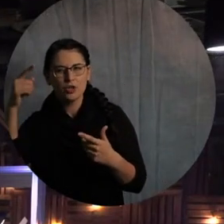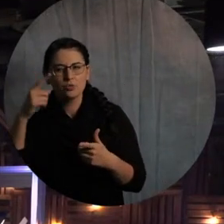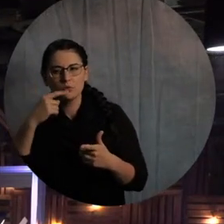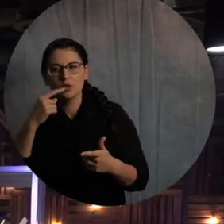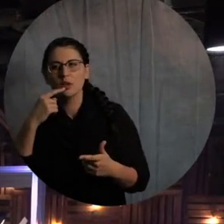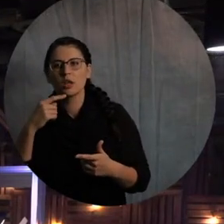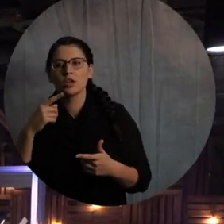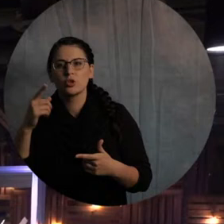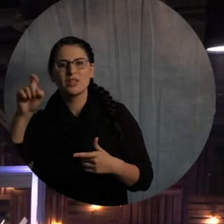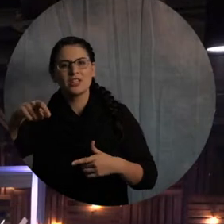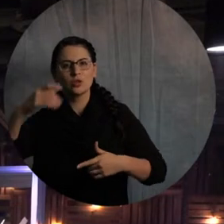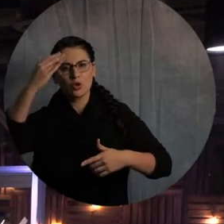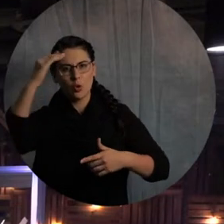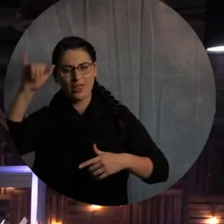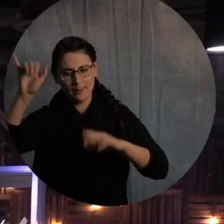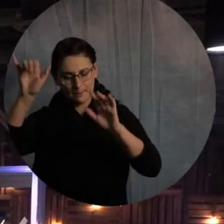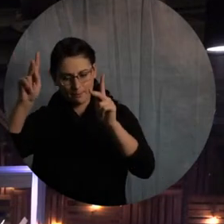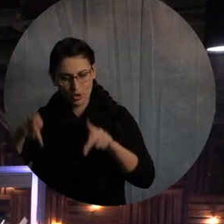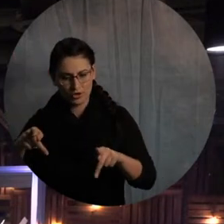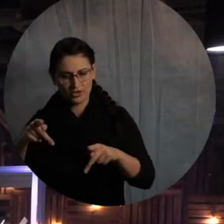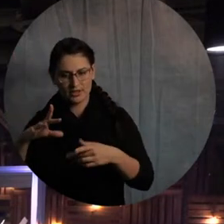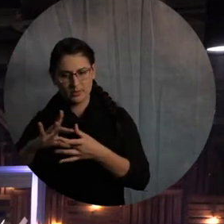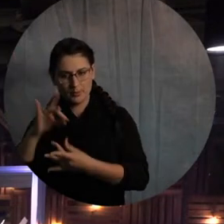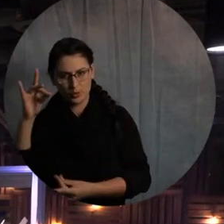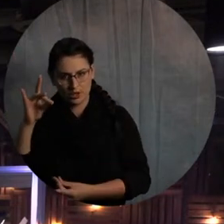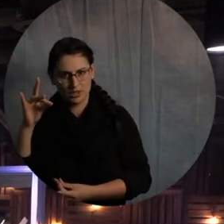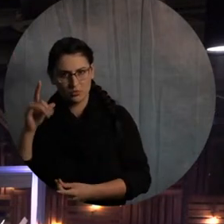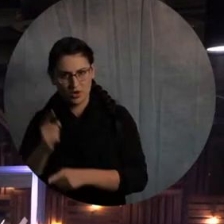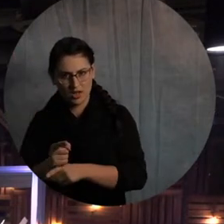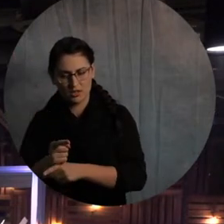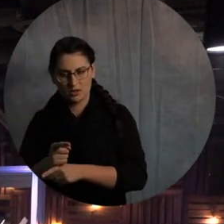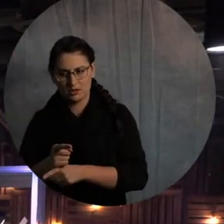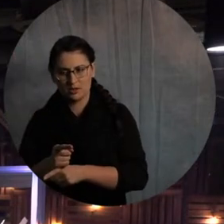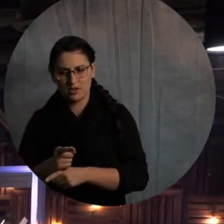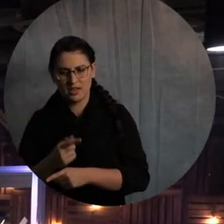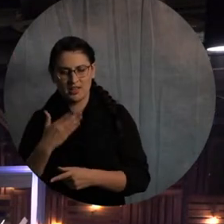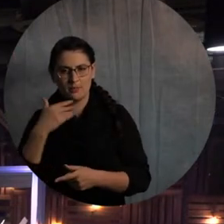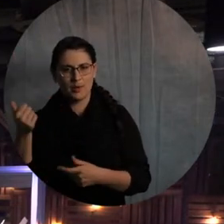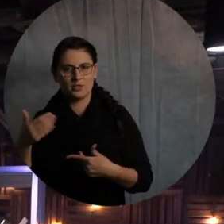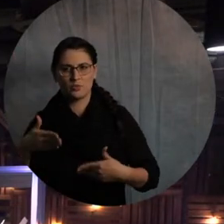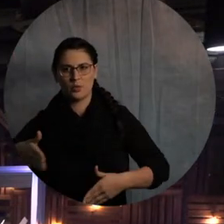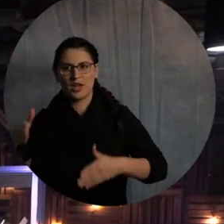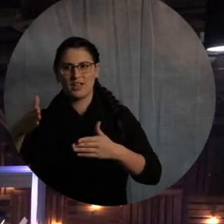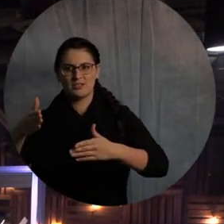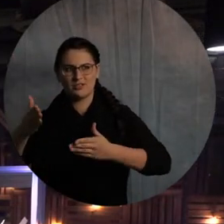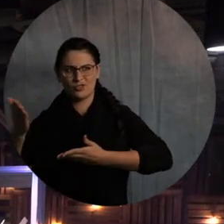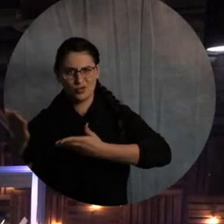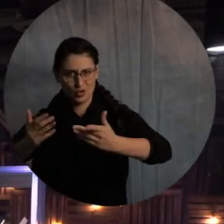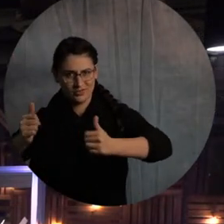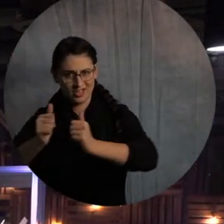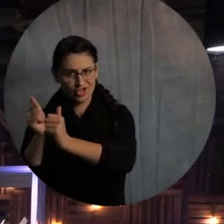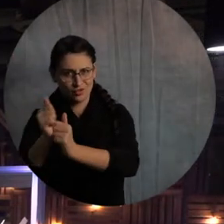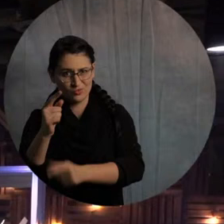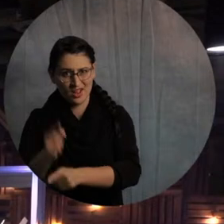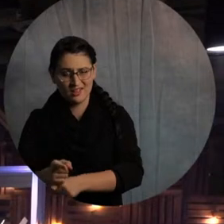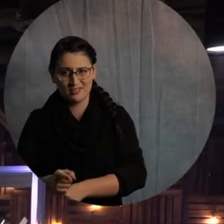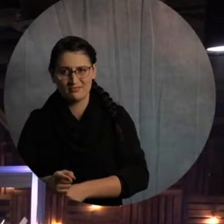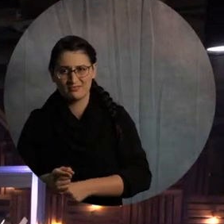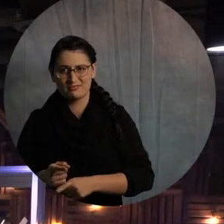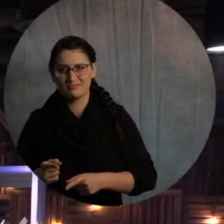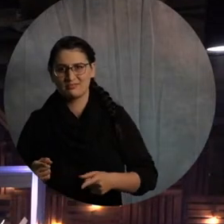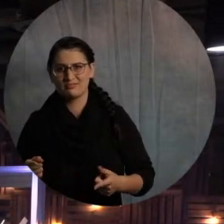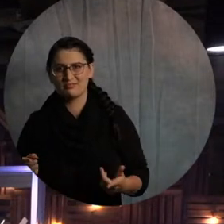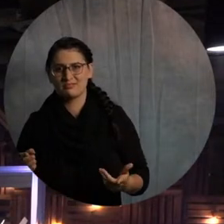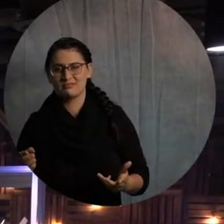are spiritually. Yes. And I don't think there's any better way to do that than maybe to serve together in some form or